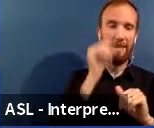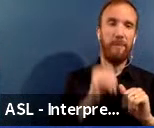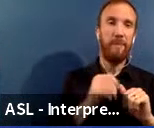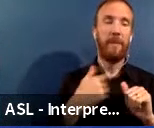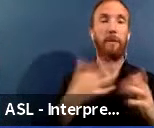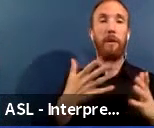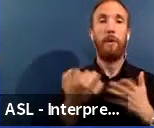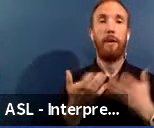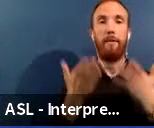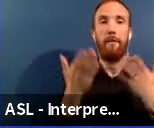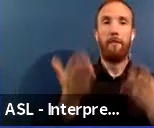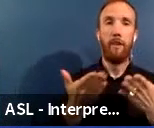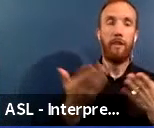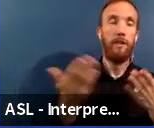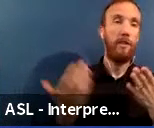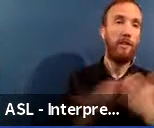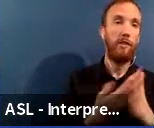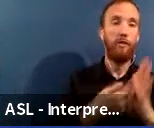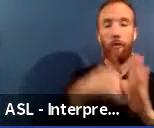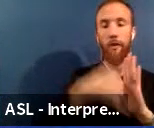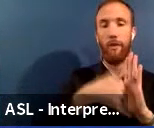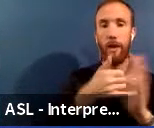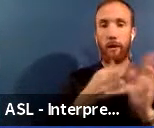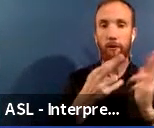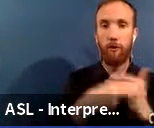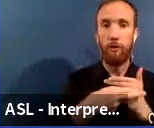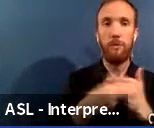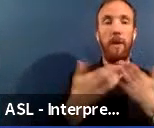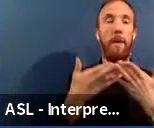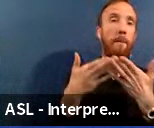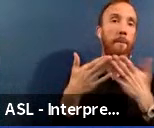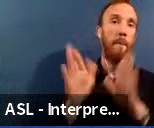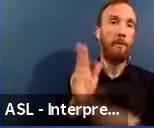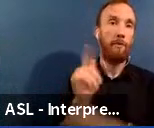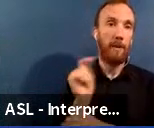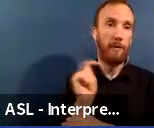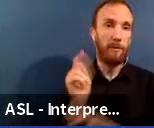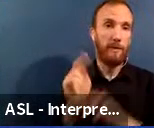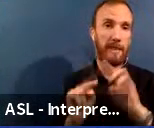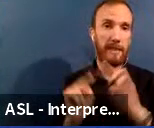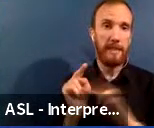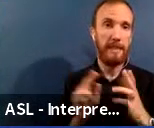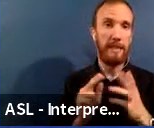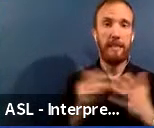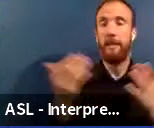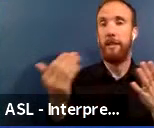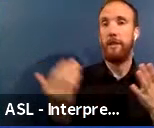student locker rooms and public restroom facilities, existing running tracks, athletic fields,